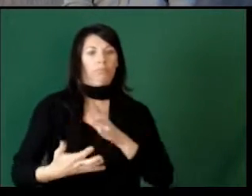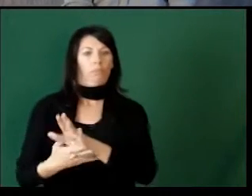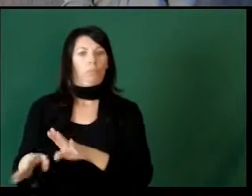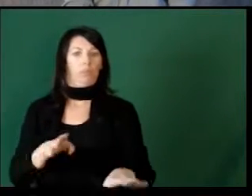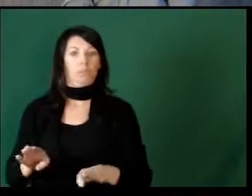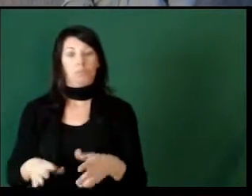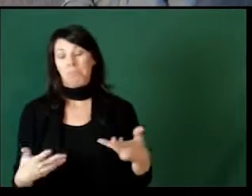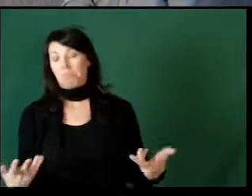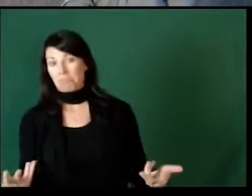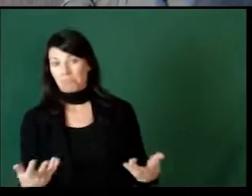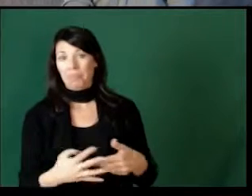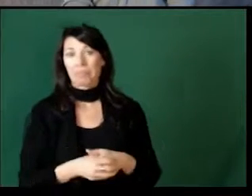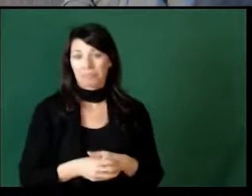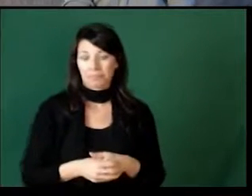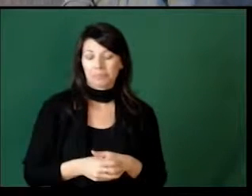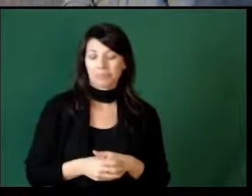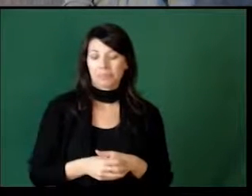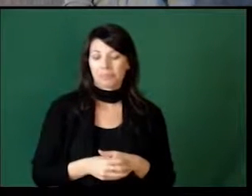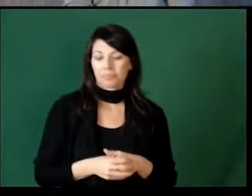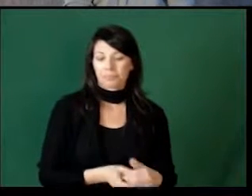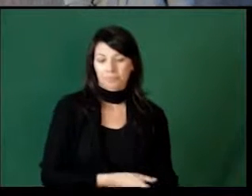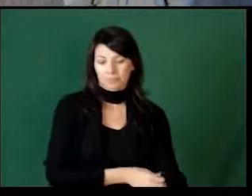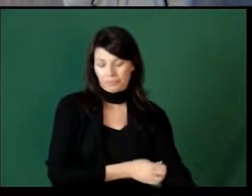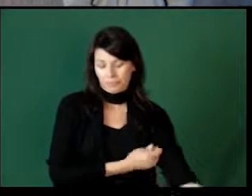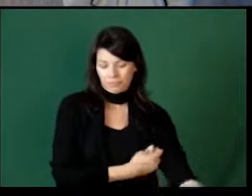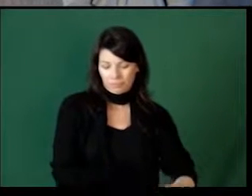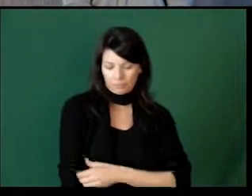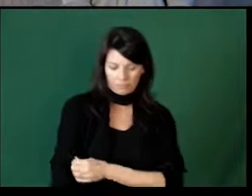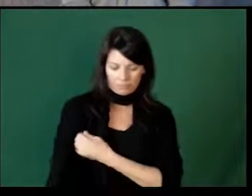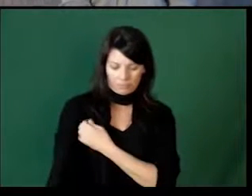match the behavior that they had, that misbehavior.